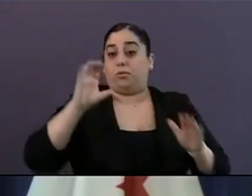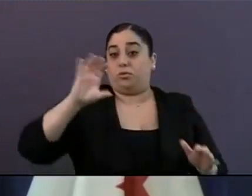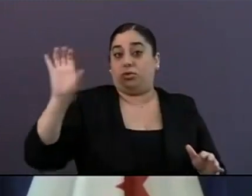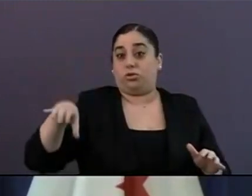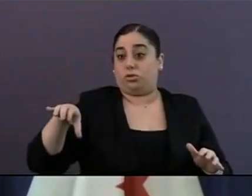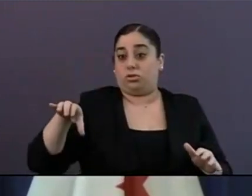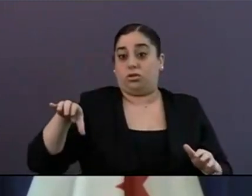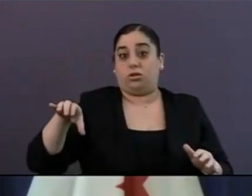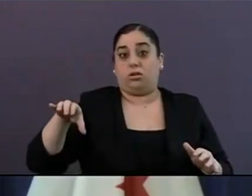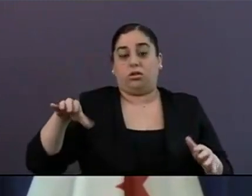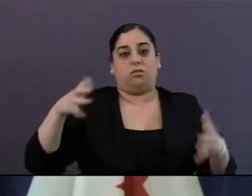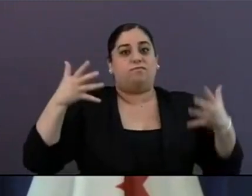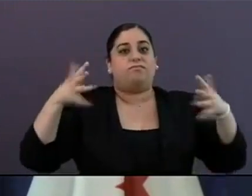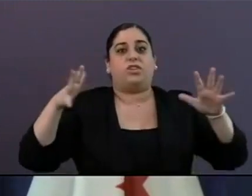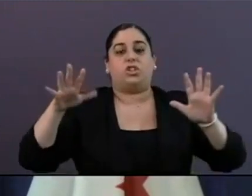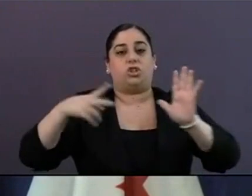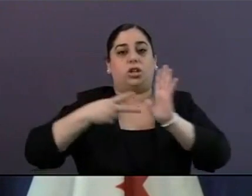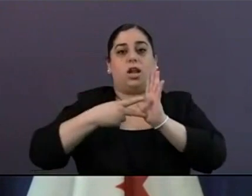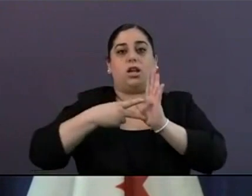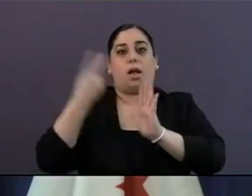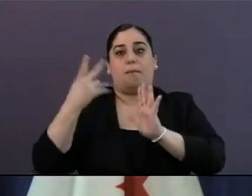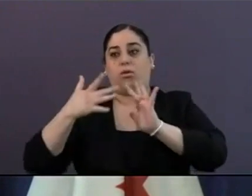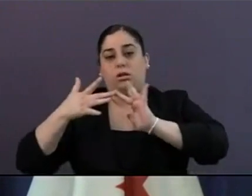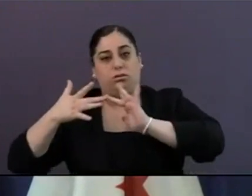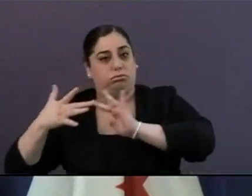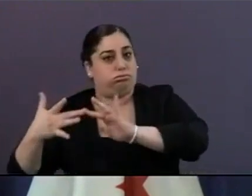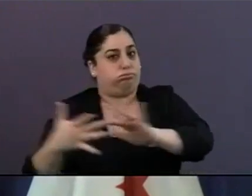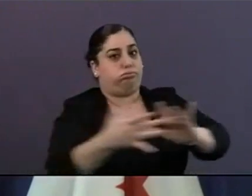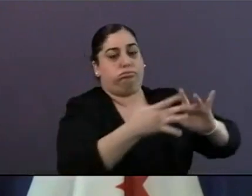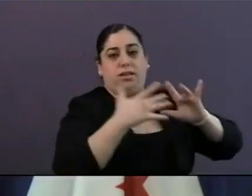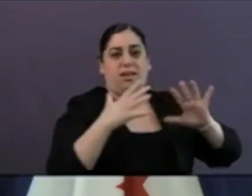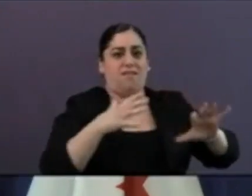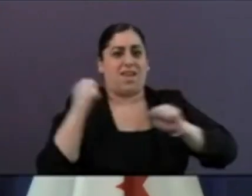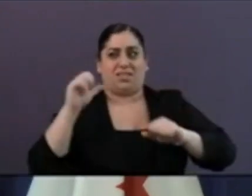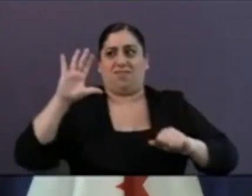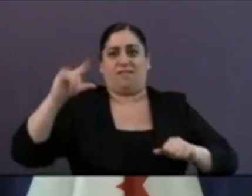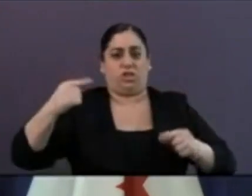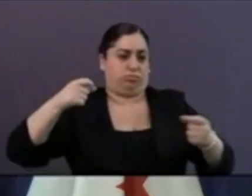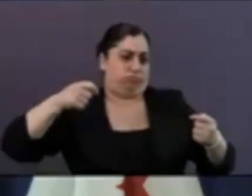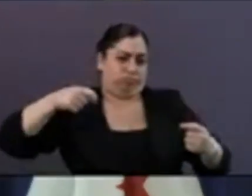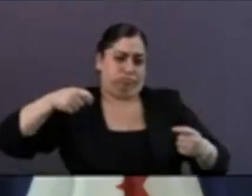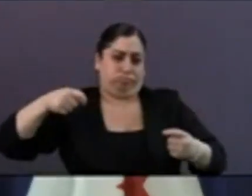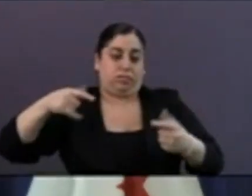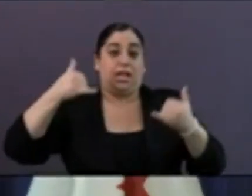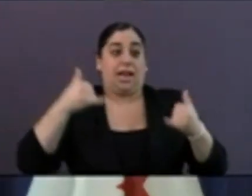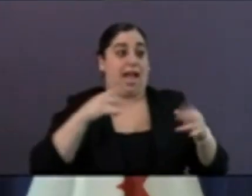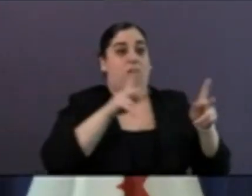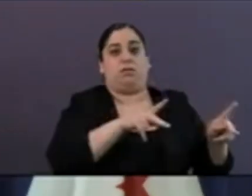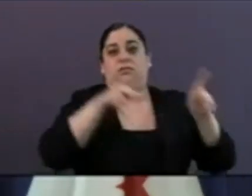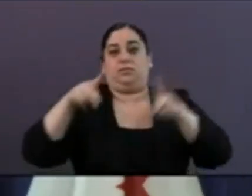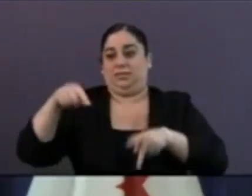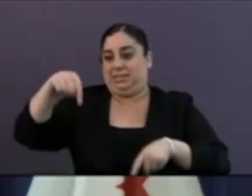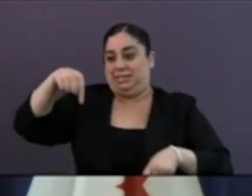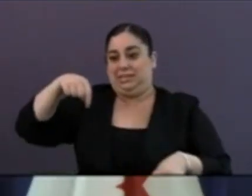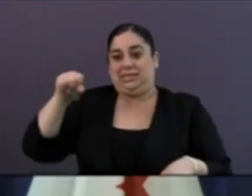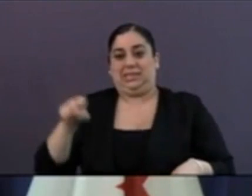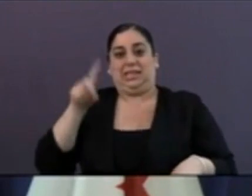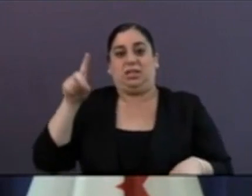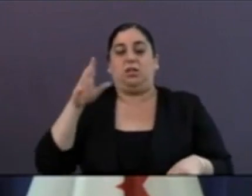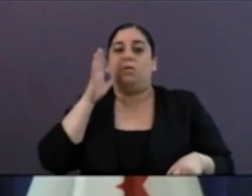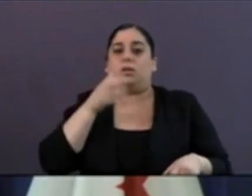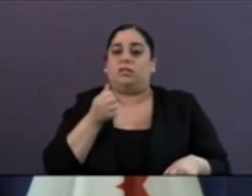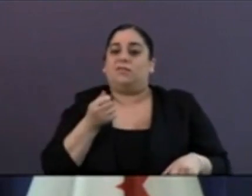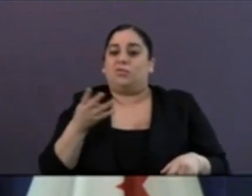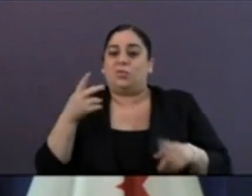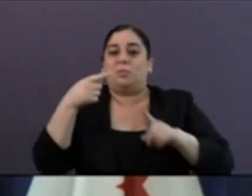our footprint in the Chicagoland area, so we are moving very rapidly. It still is going to take many months and potentially